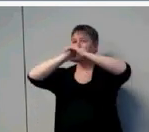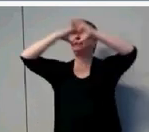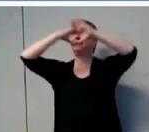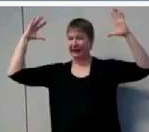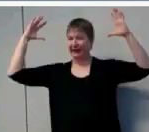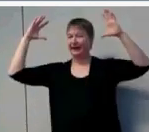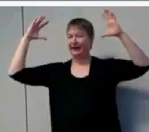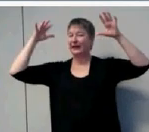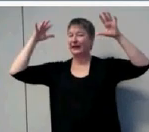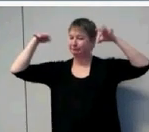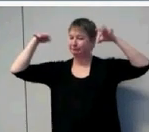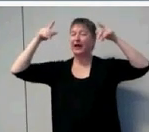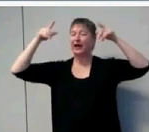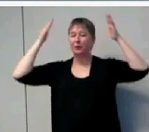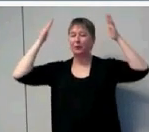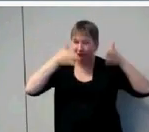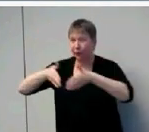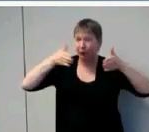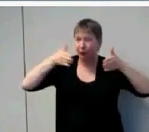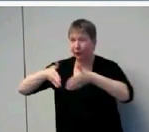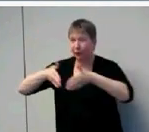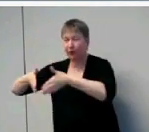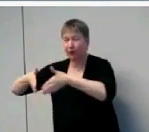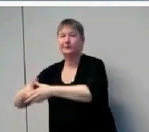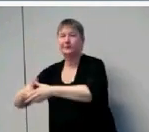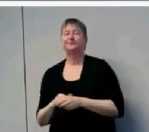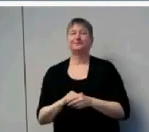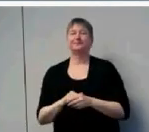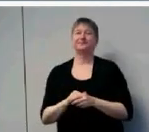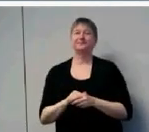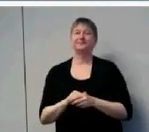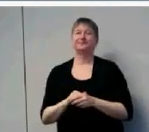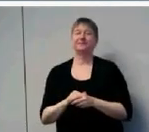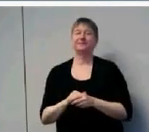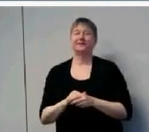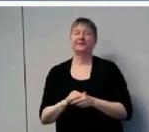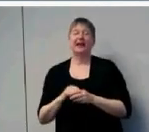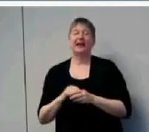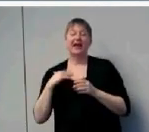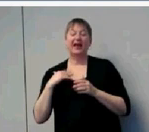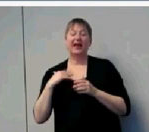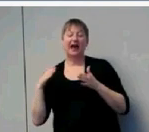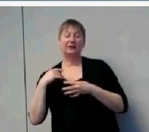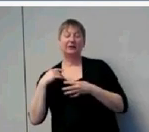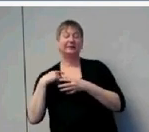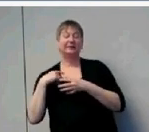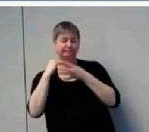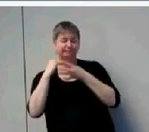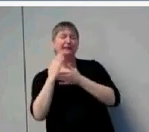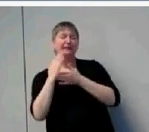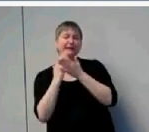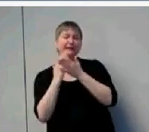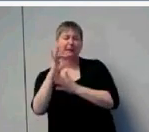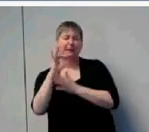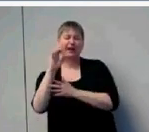down. And then we'll talk about some factors we identified that do explain individual differences